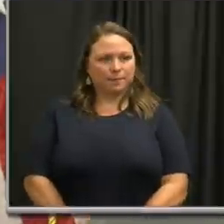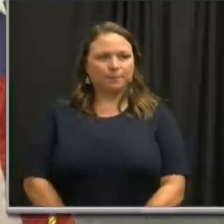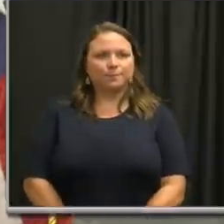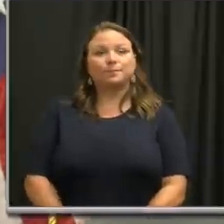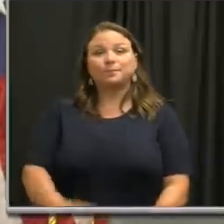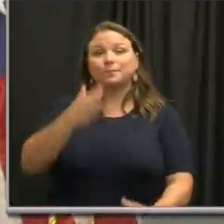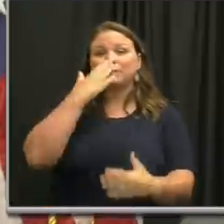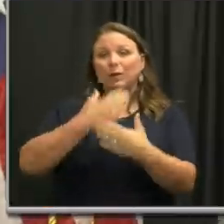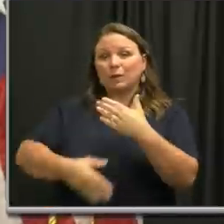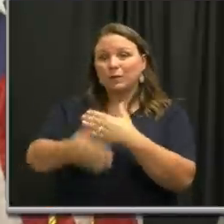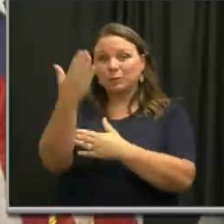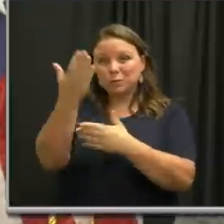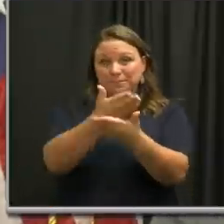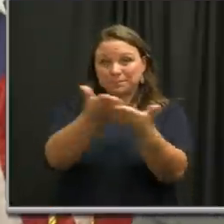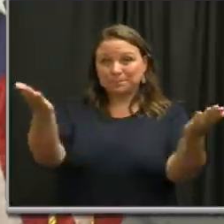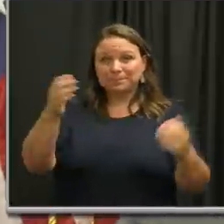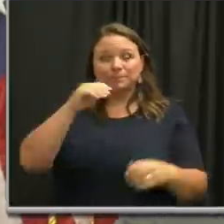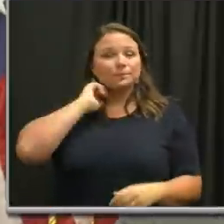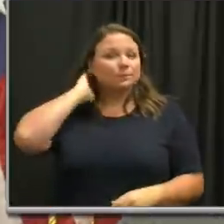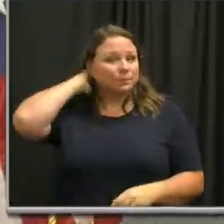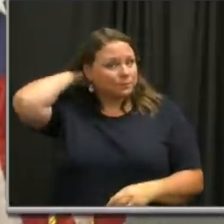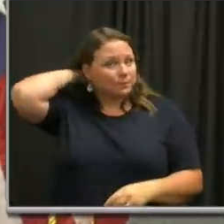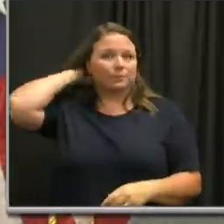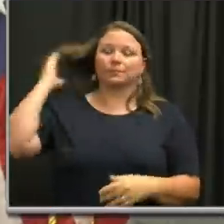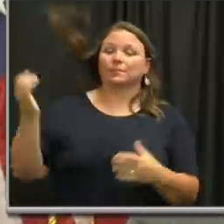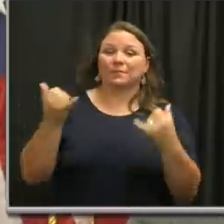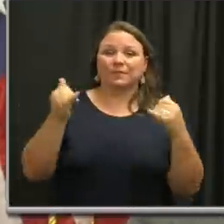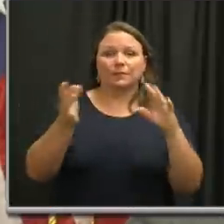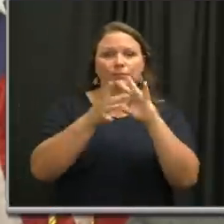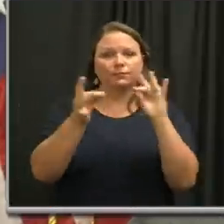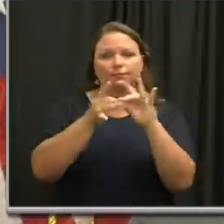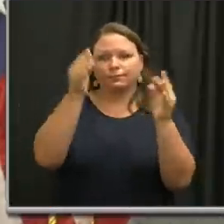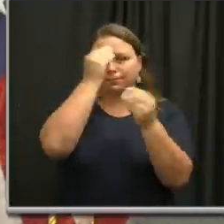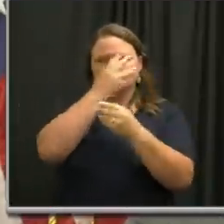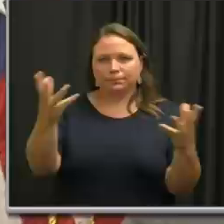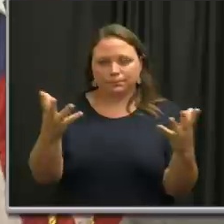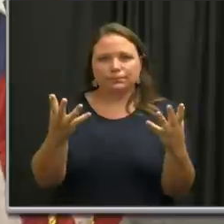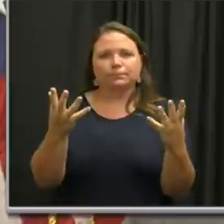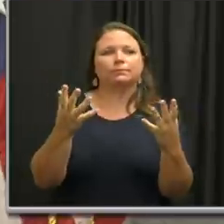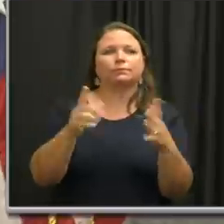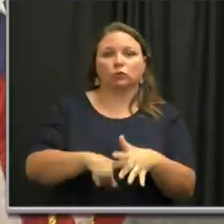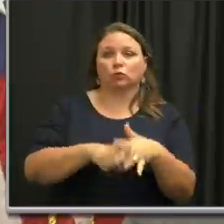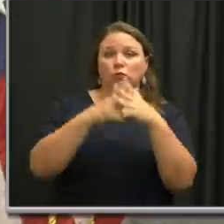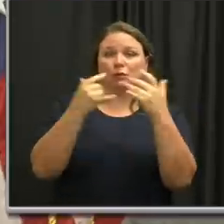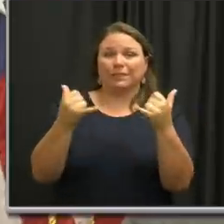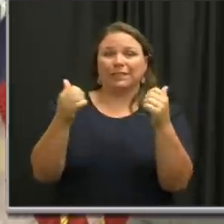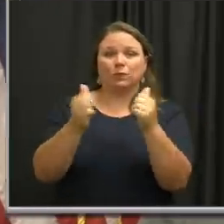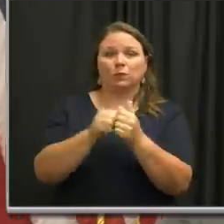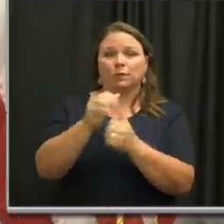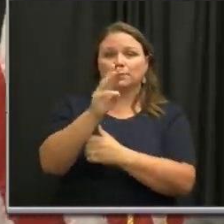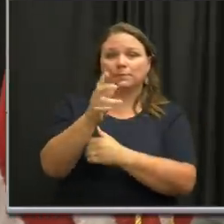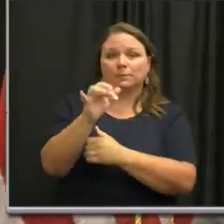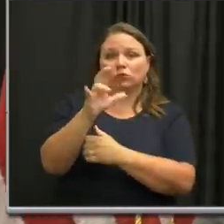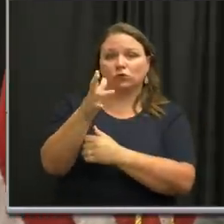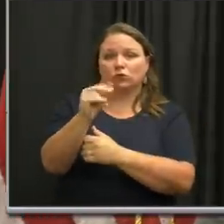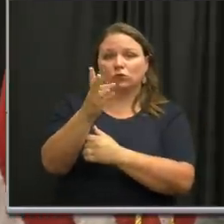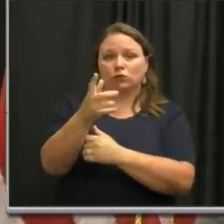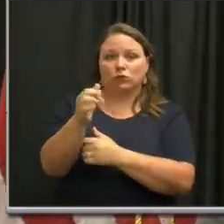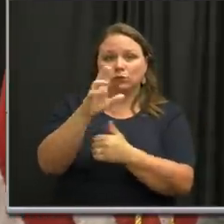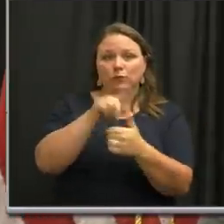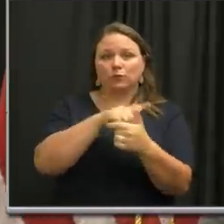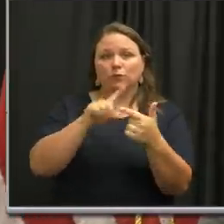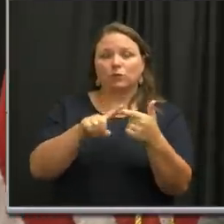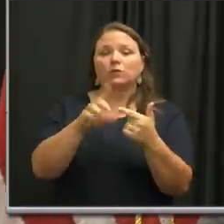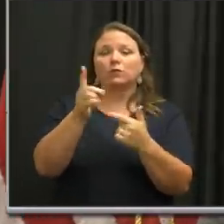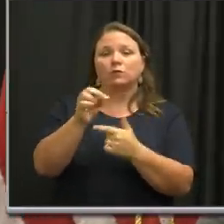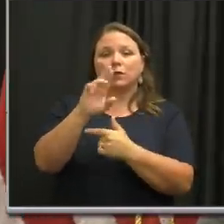Good morning everyone we'll start today's Metro COVID-19 press briefing with Mayor John Cooper followed by Dr. Alex